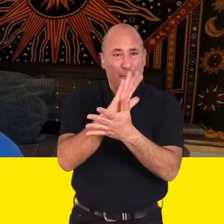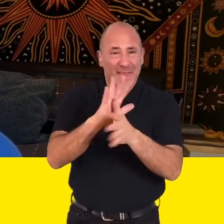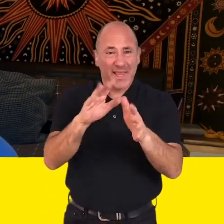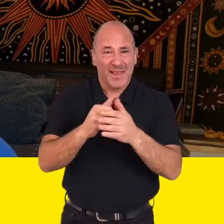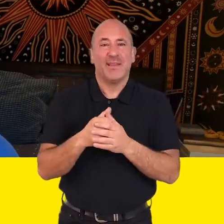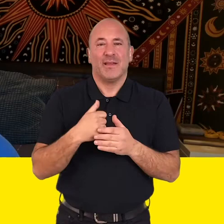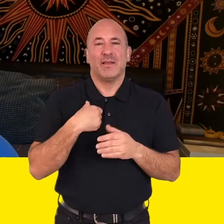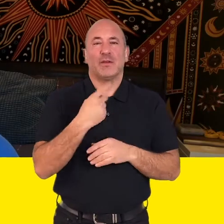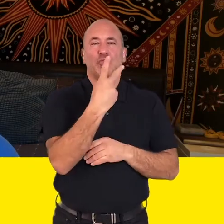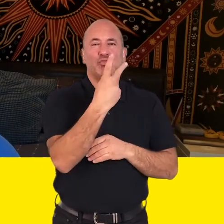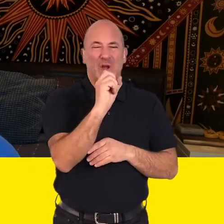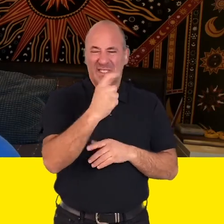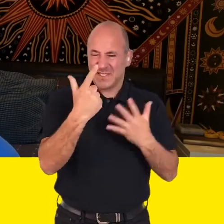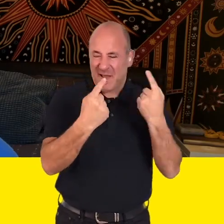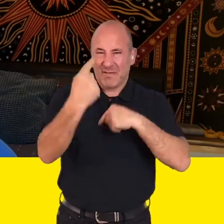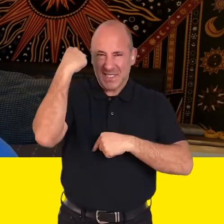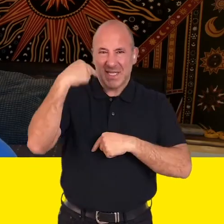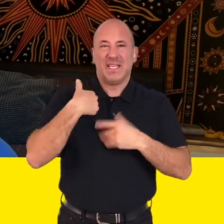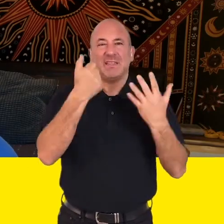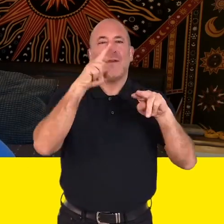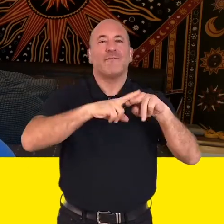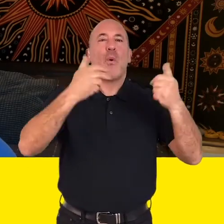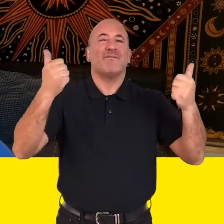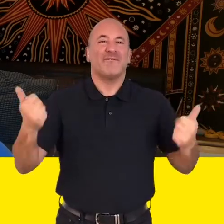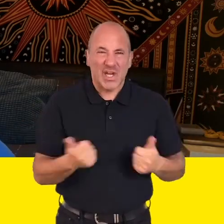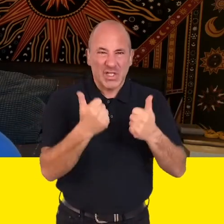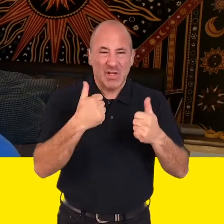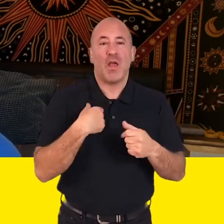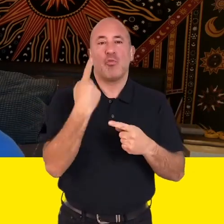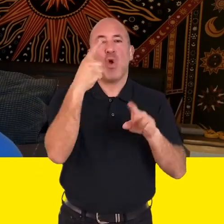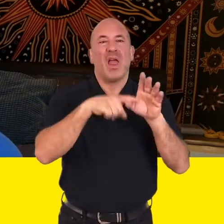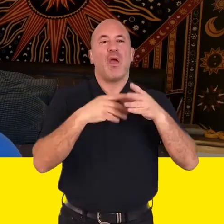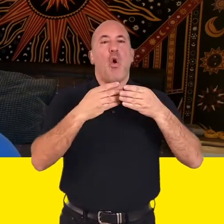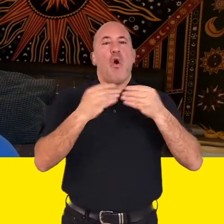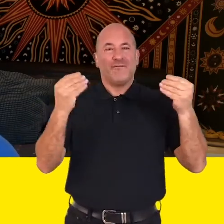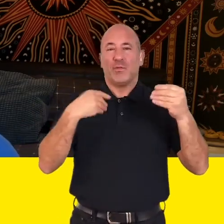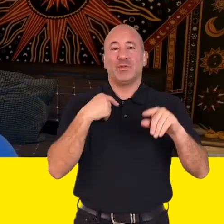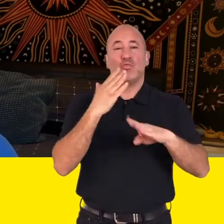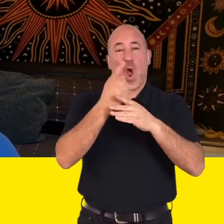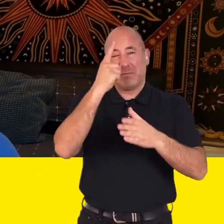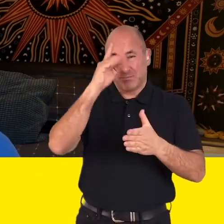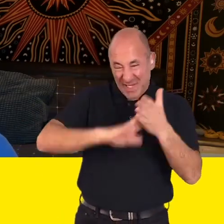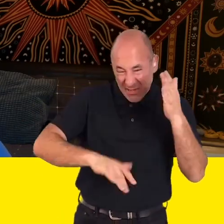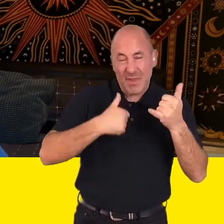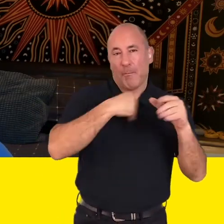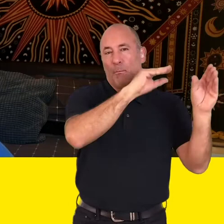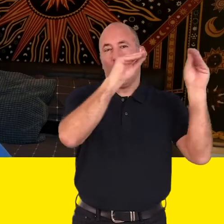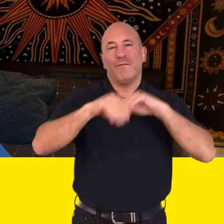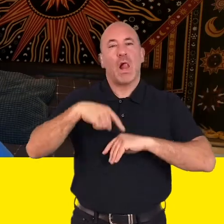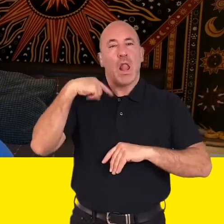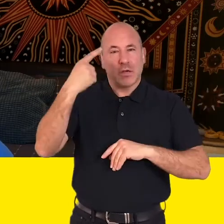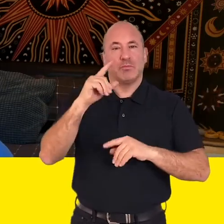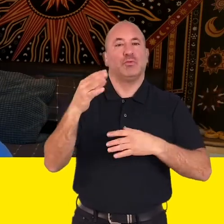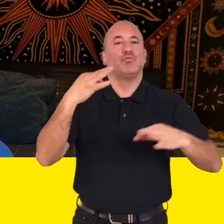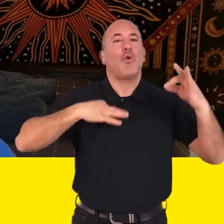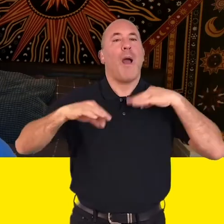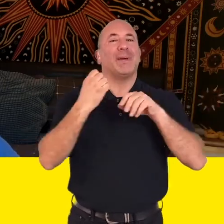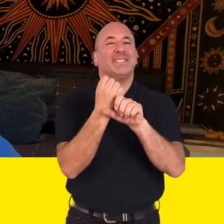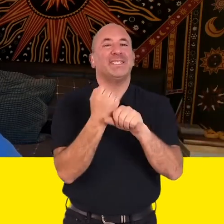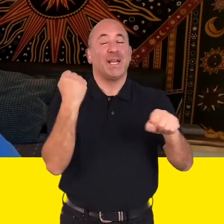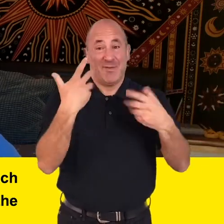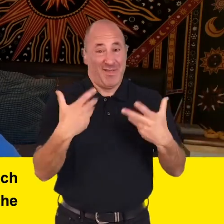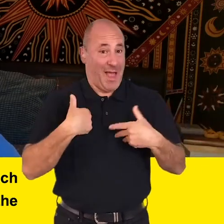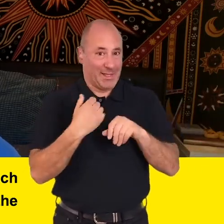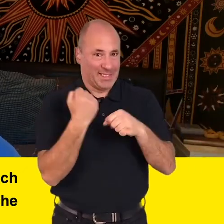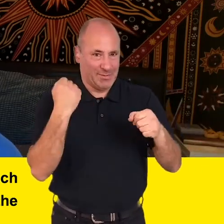happy. I finished SIP form in 2017 I then took a gap year to get some work experience before I moved to London to do my drama degree that I'm